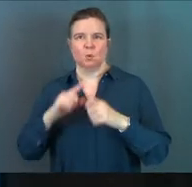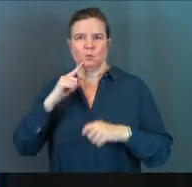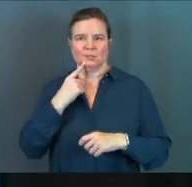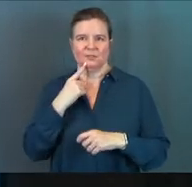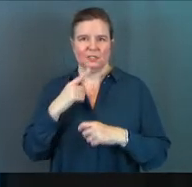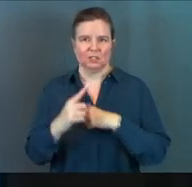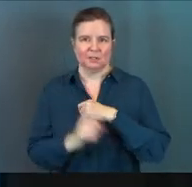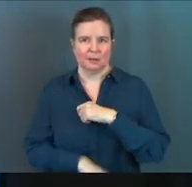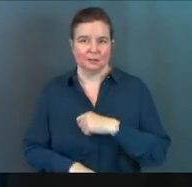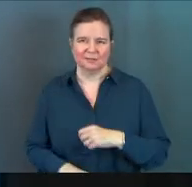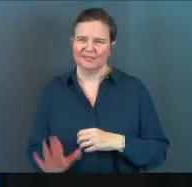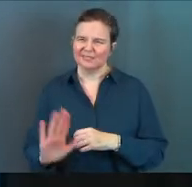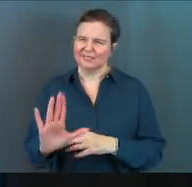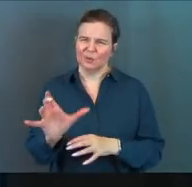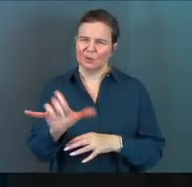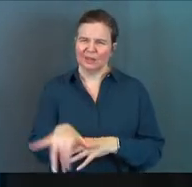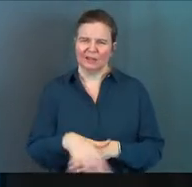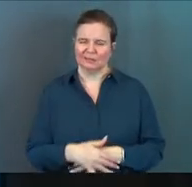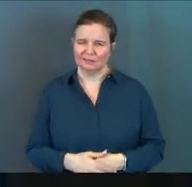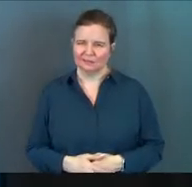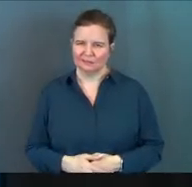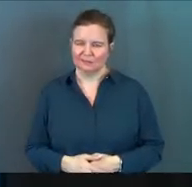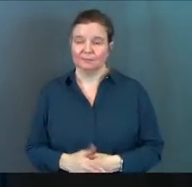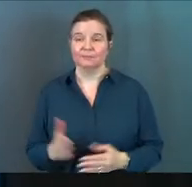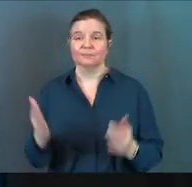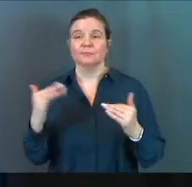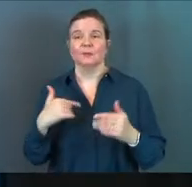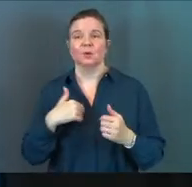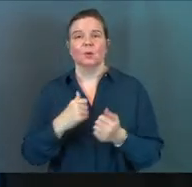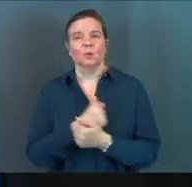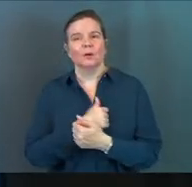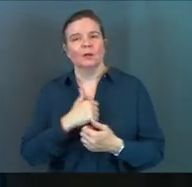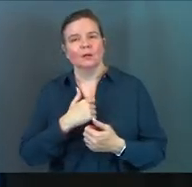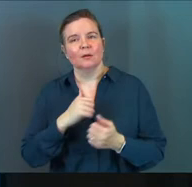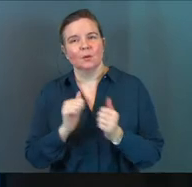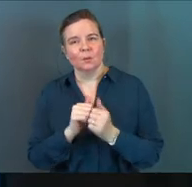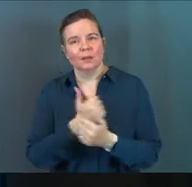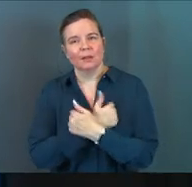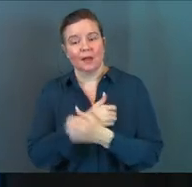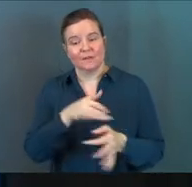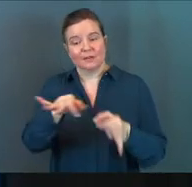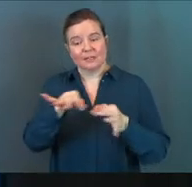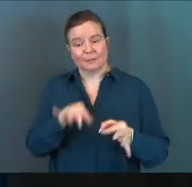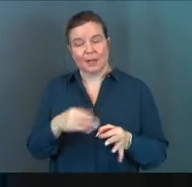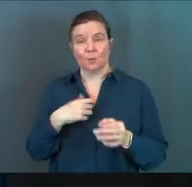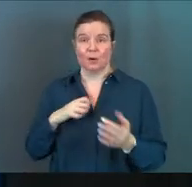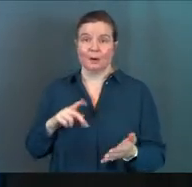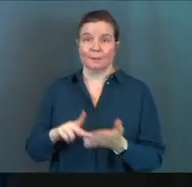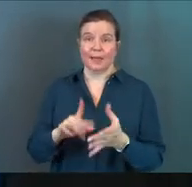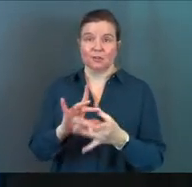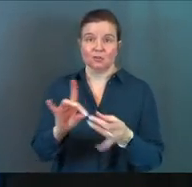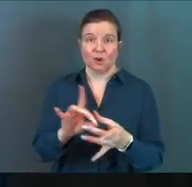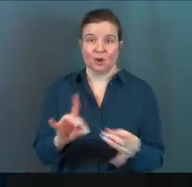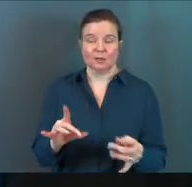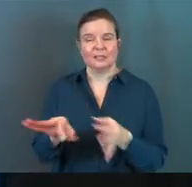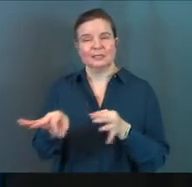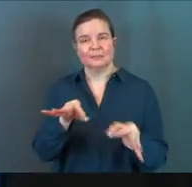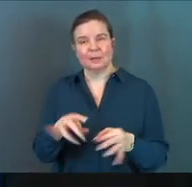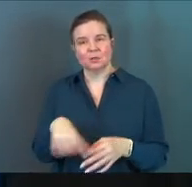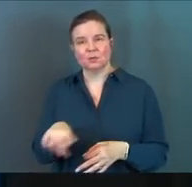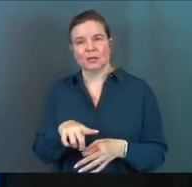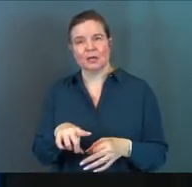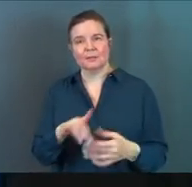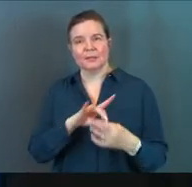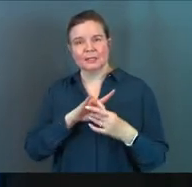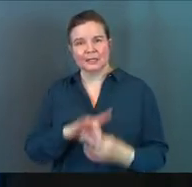severe consequences. Don't do that. Next, do it lovingly and explain to them. We're back talking again. Explain